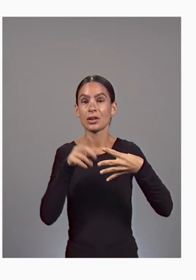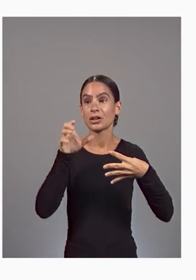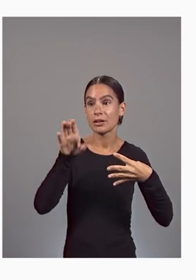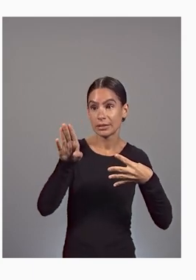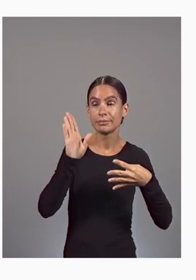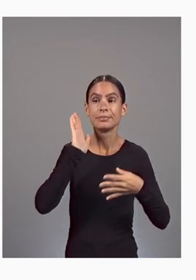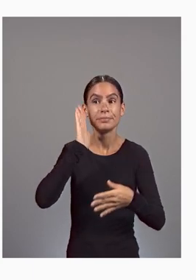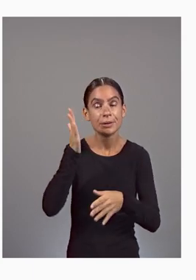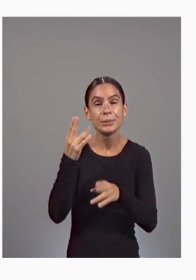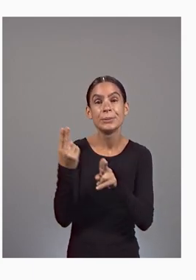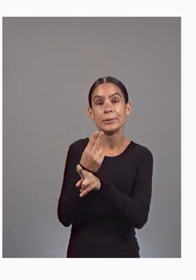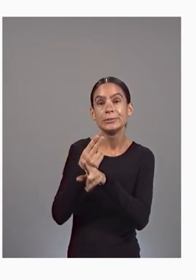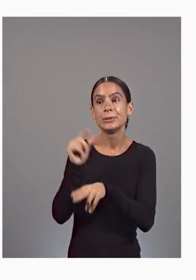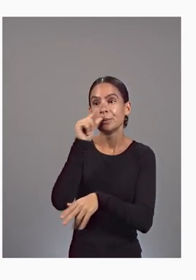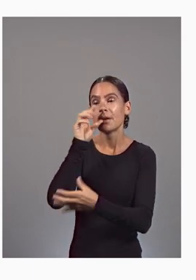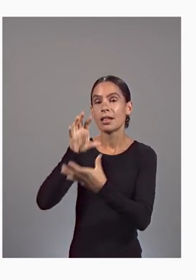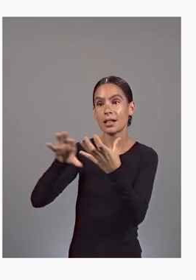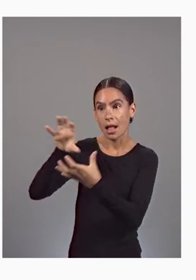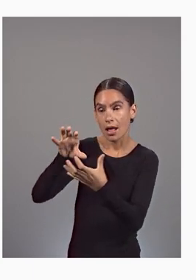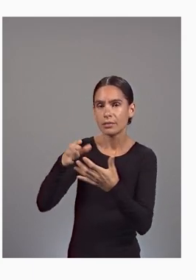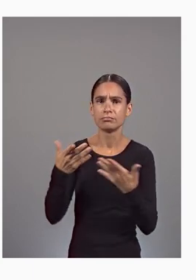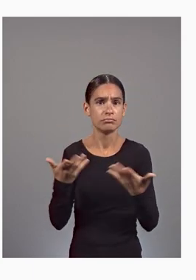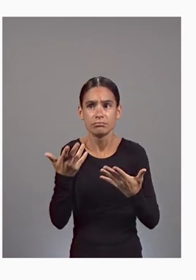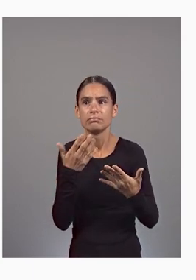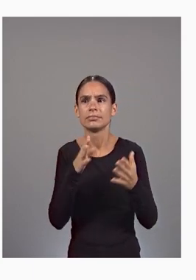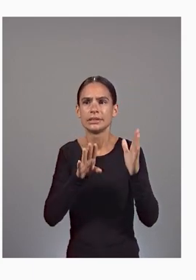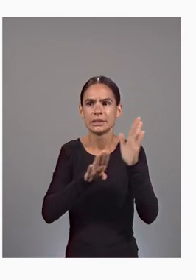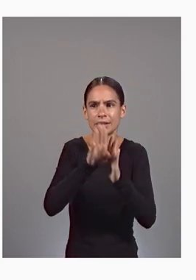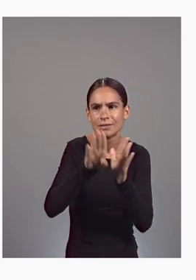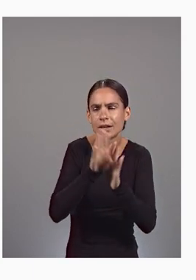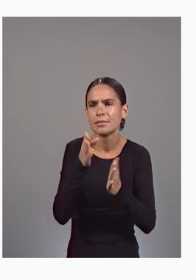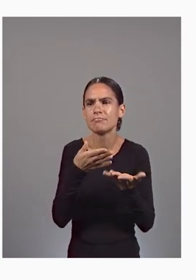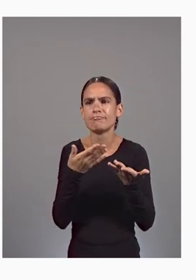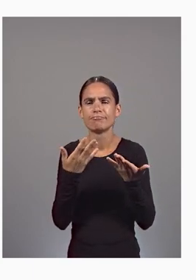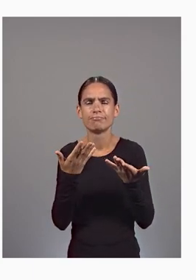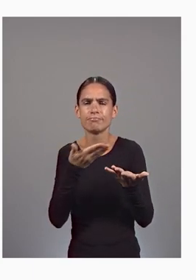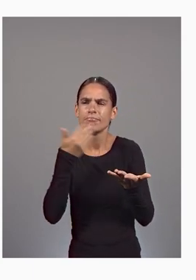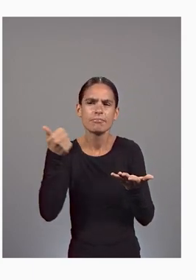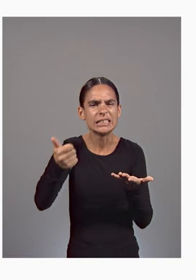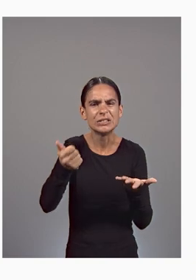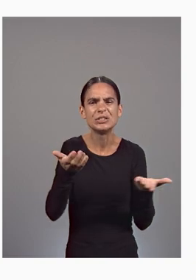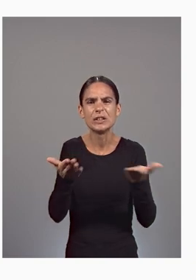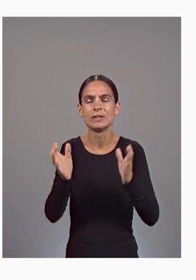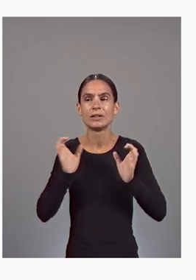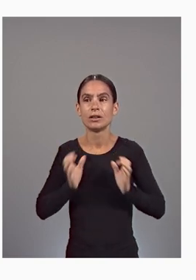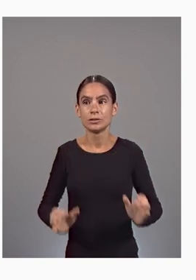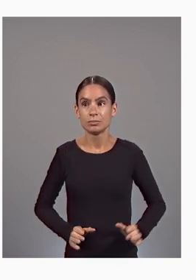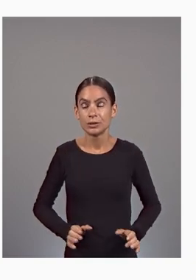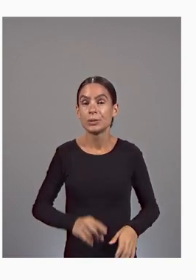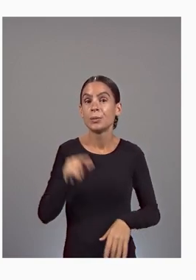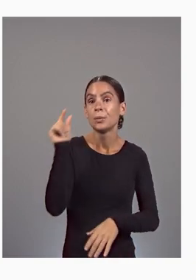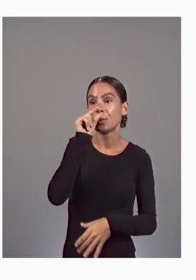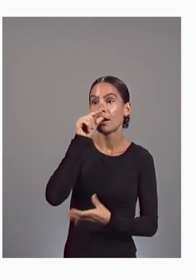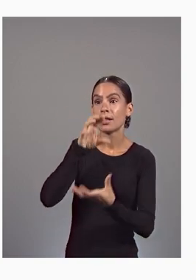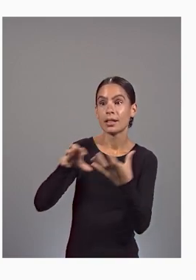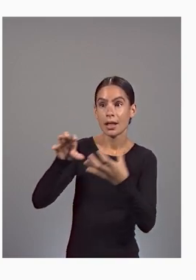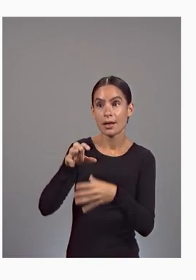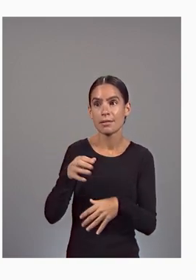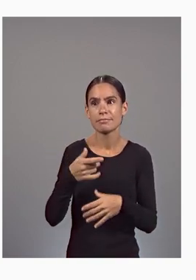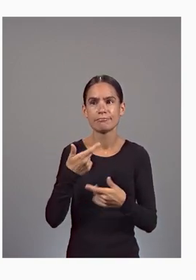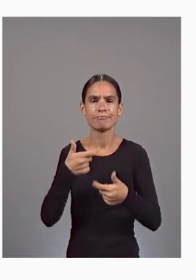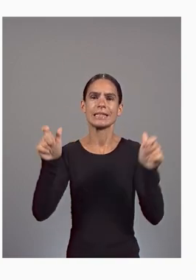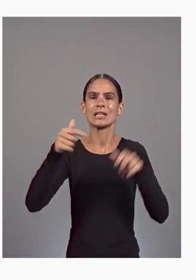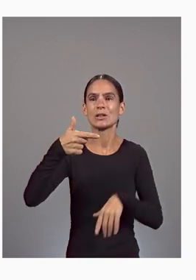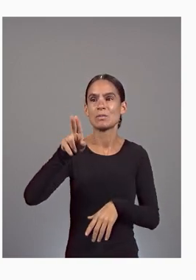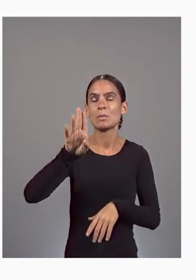advanced data and analytics capabilities to better serve our customers. Google Cloud BigQuery will serve as the centerpiece of this new data